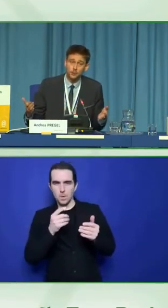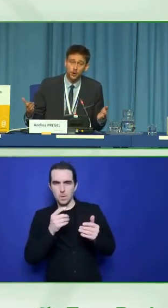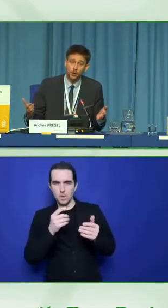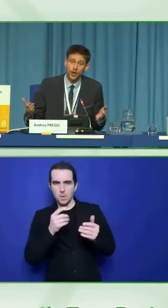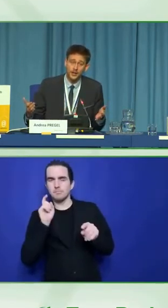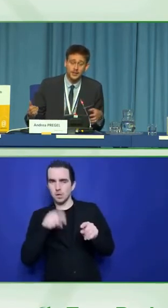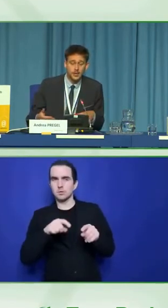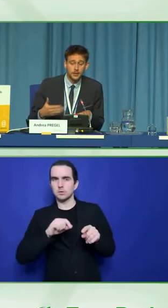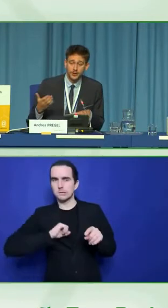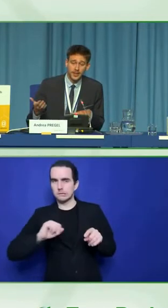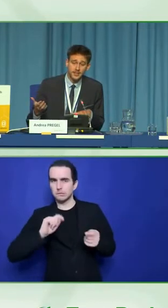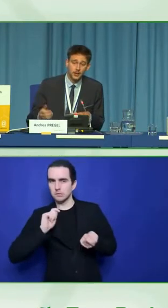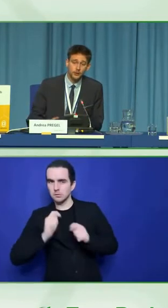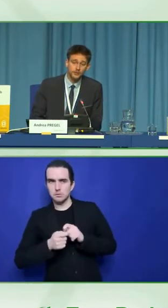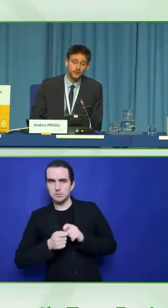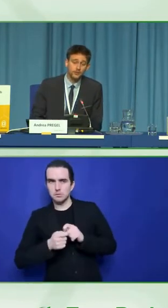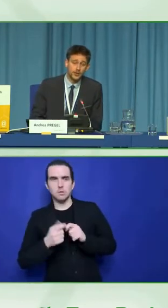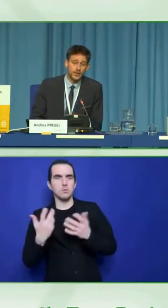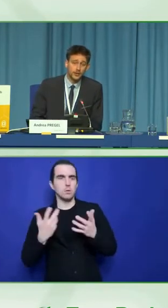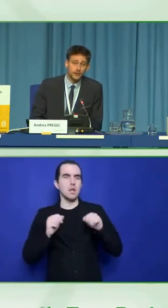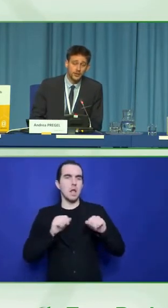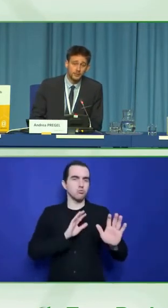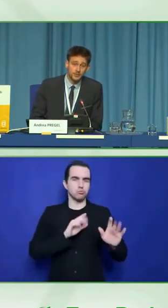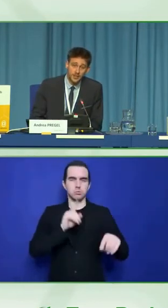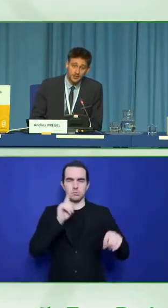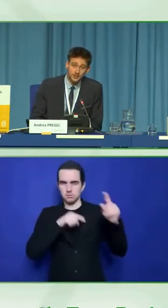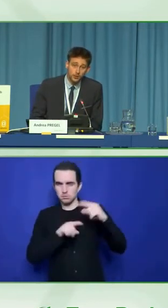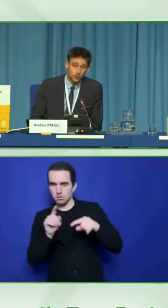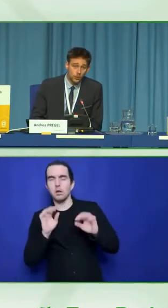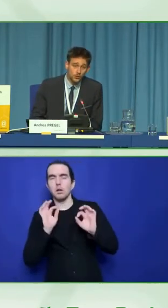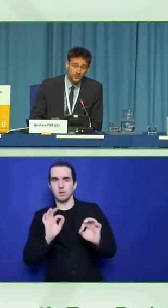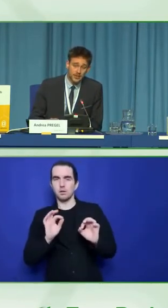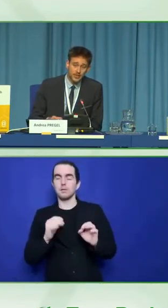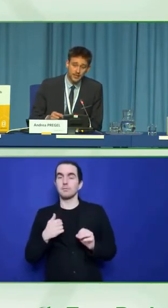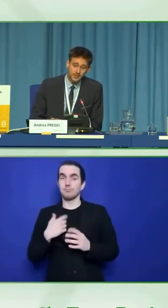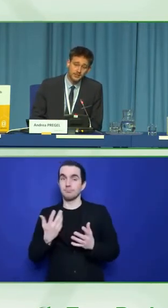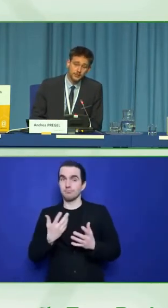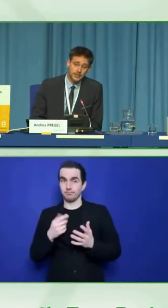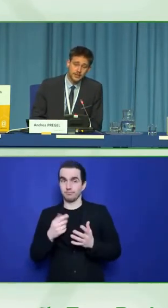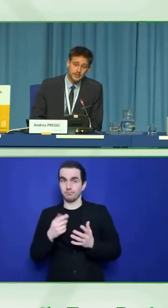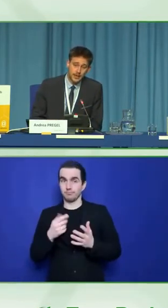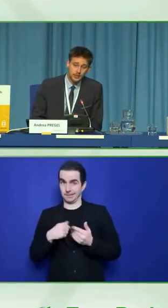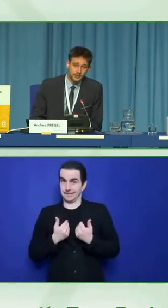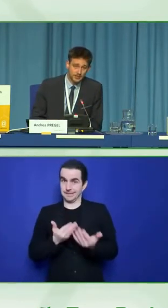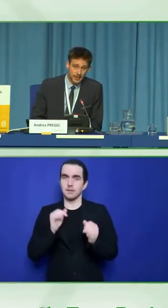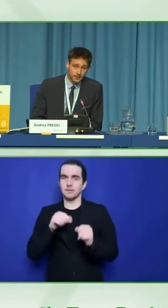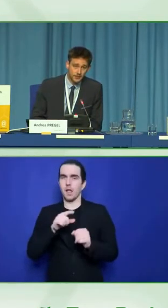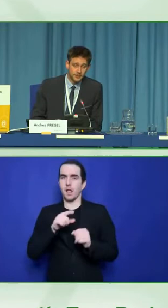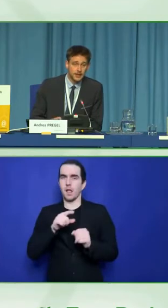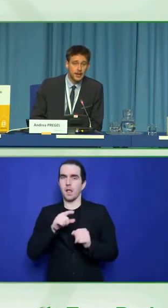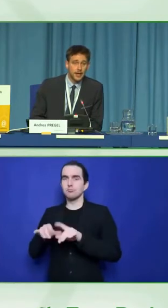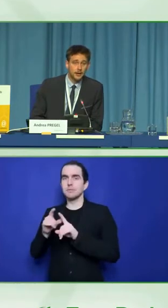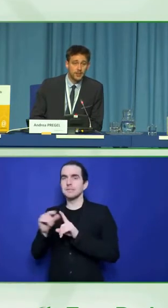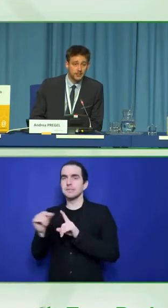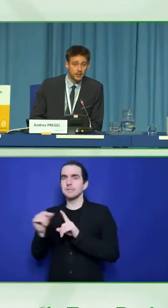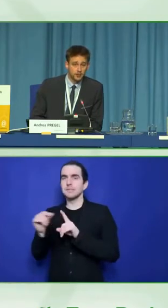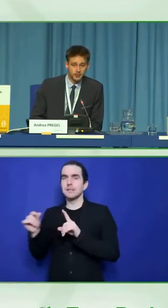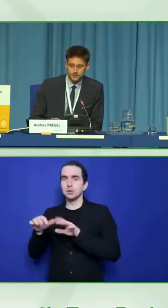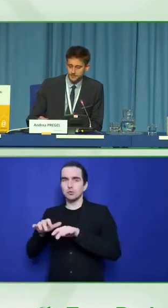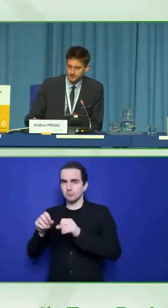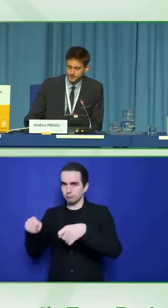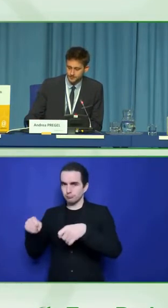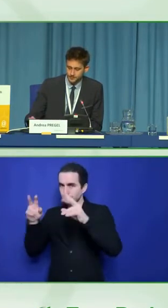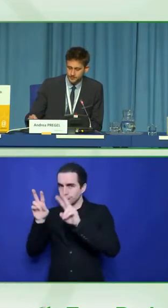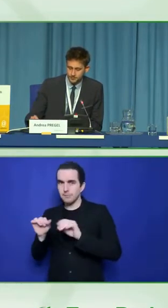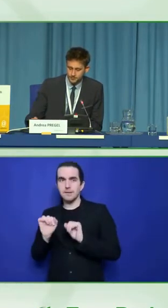freely available online. You can download it for free on siteservice.org slash accessibility dash standards. Next